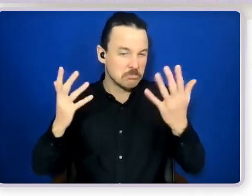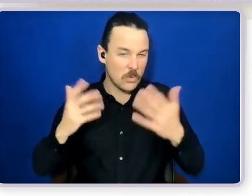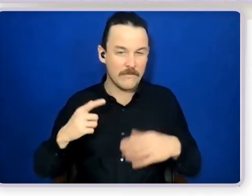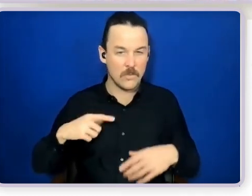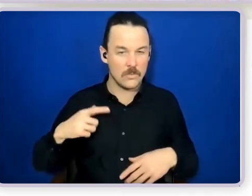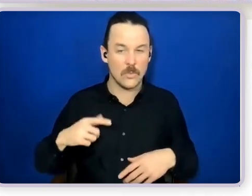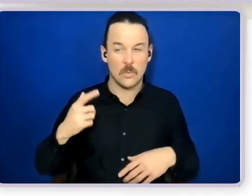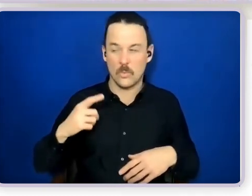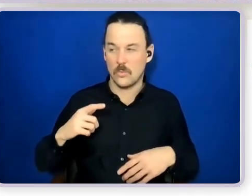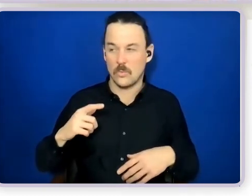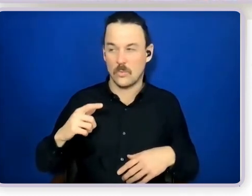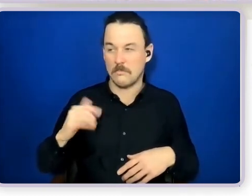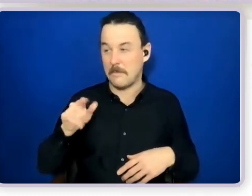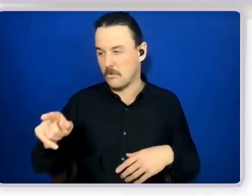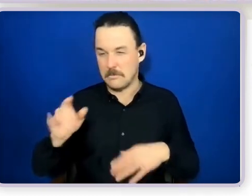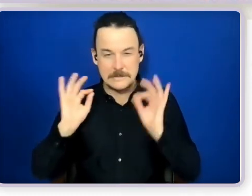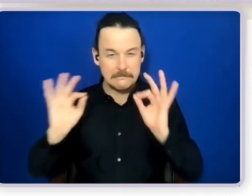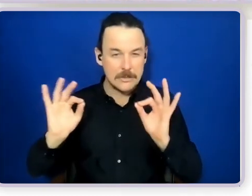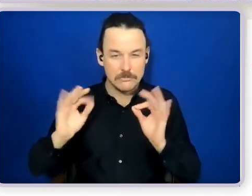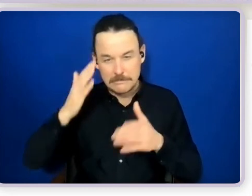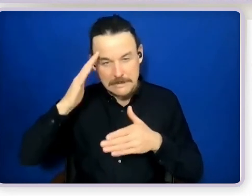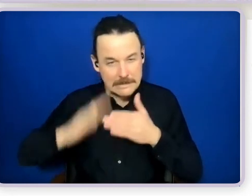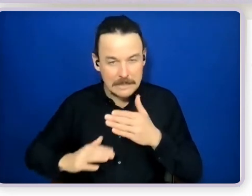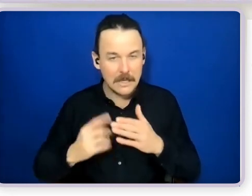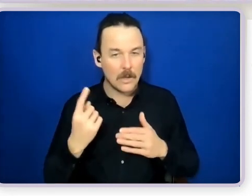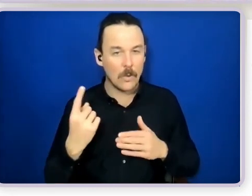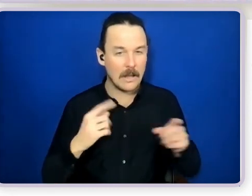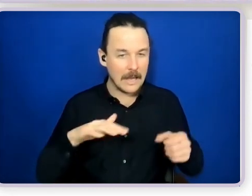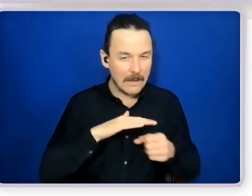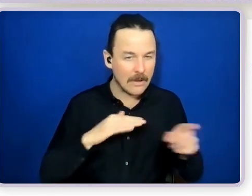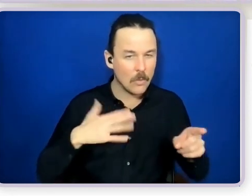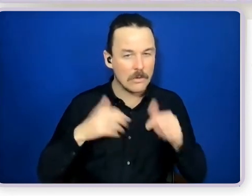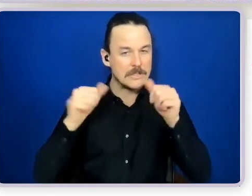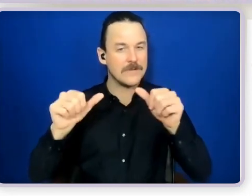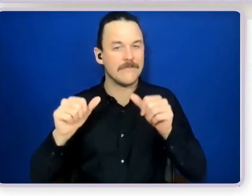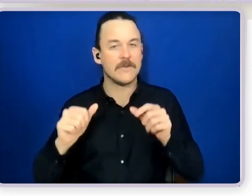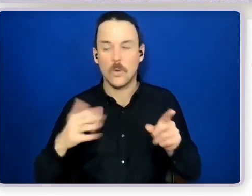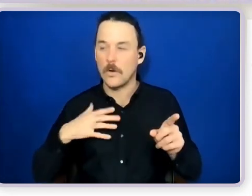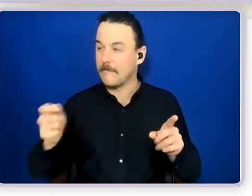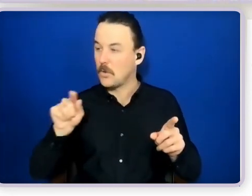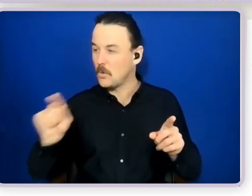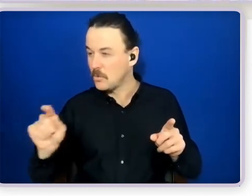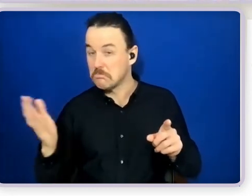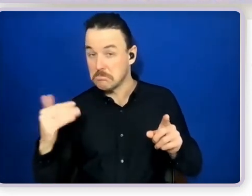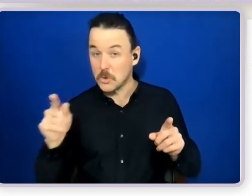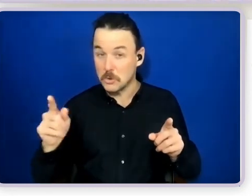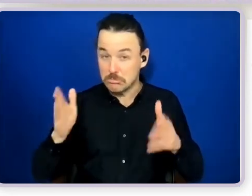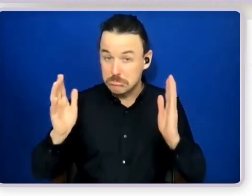the the you might have particular expertise in an area that he's trying to achieve so we'd like to invite you you know would you be committed